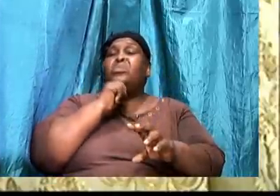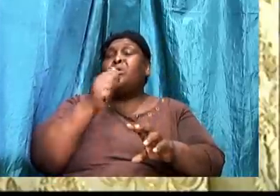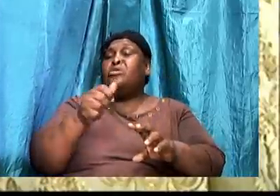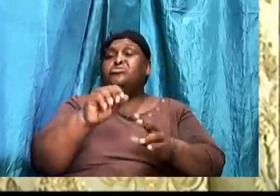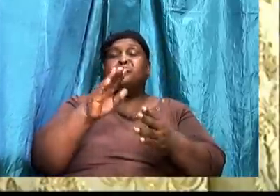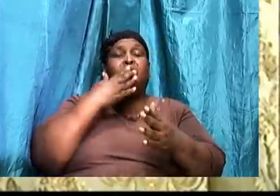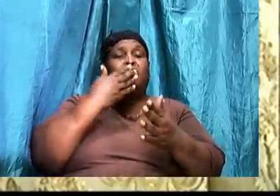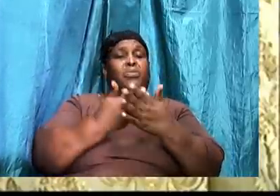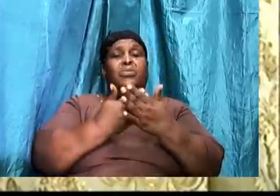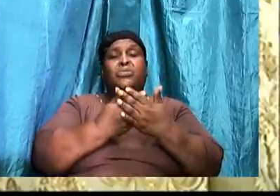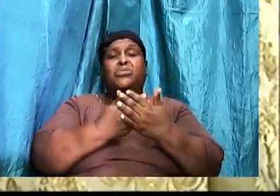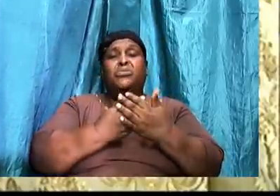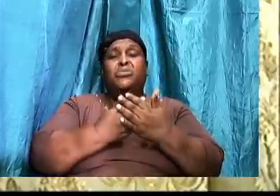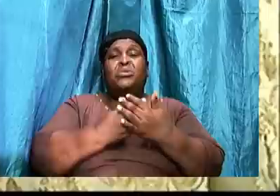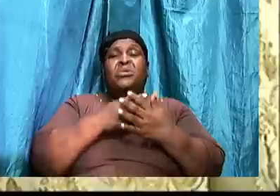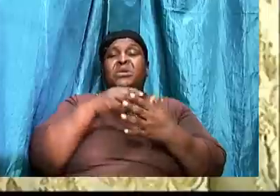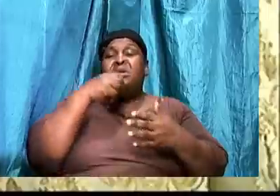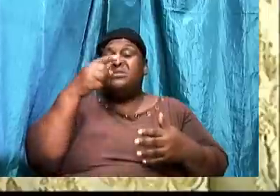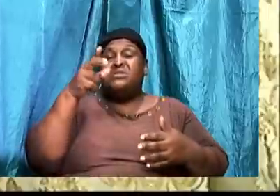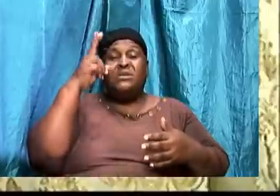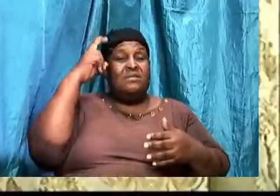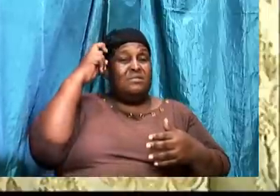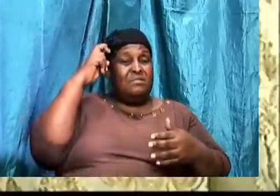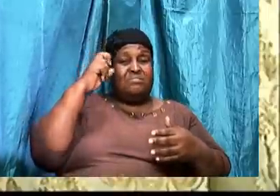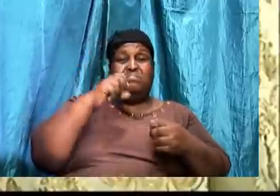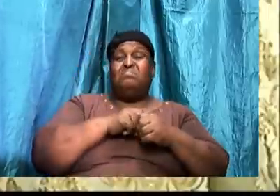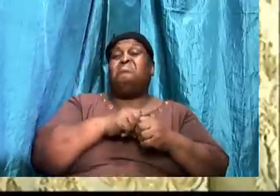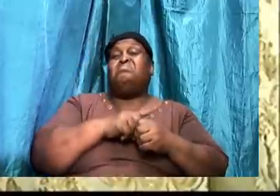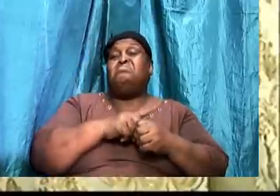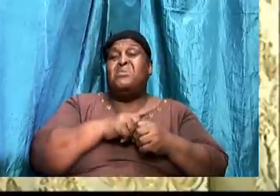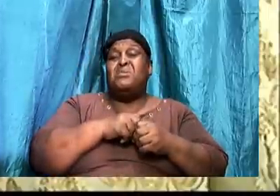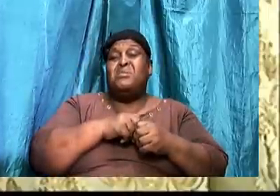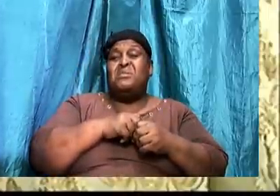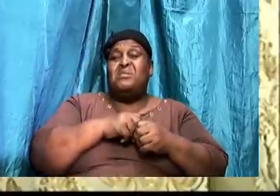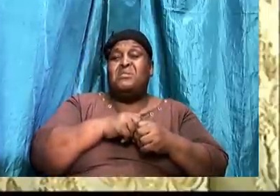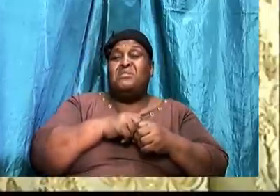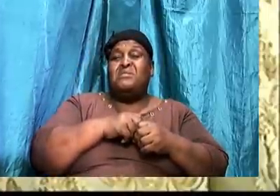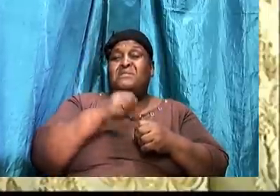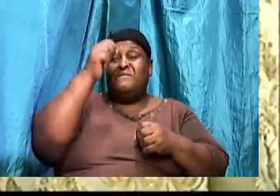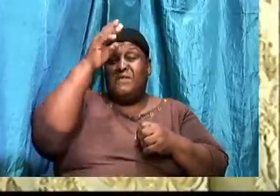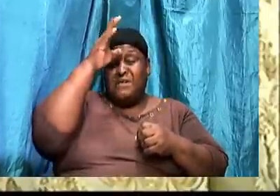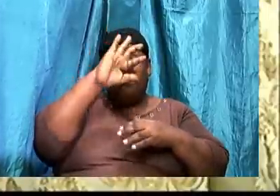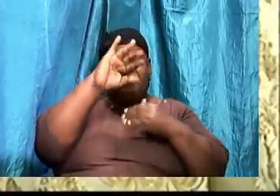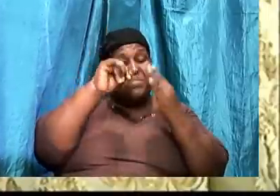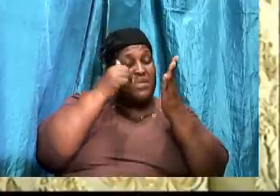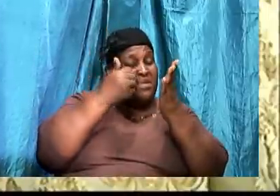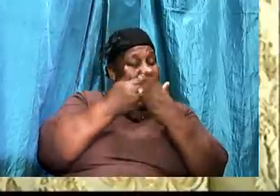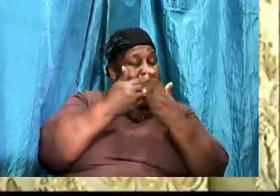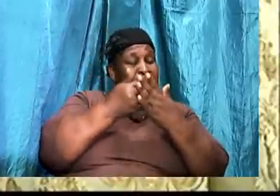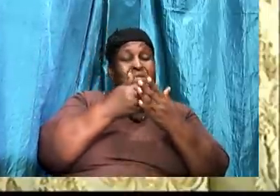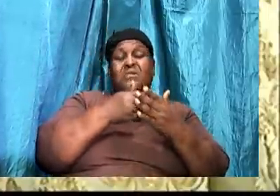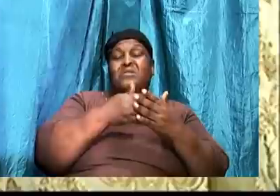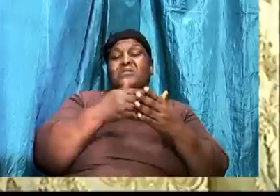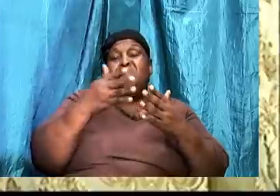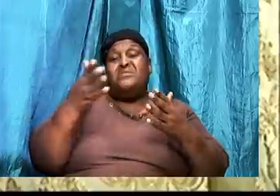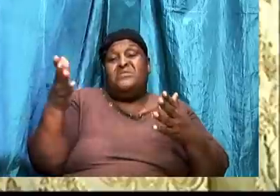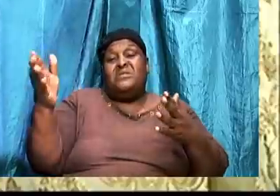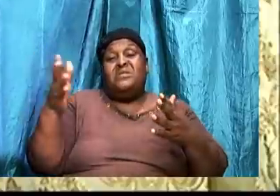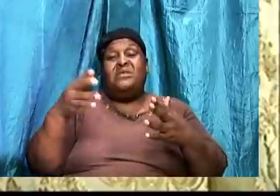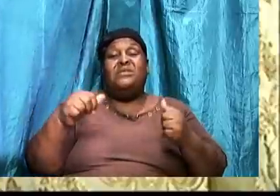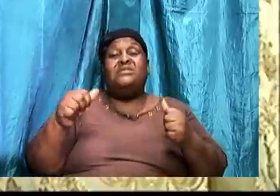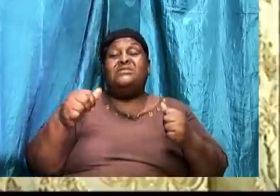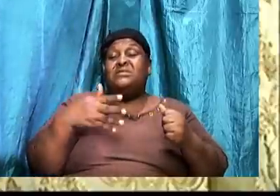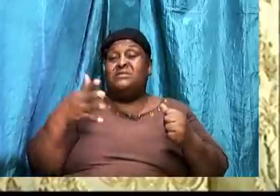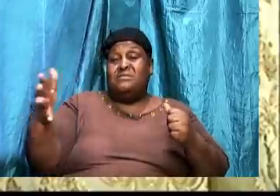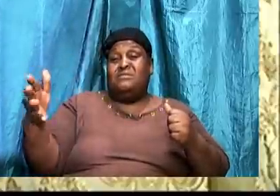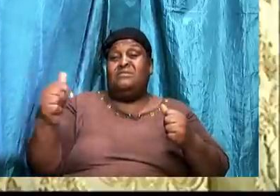We say that the adversary is the master of all these methods and possess the cunningness and